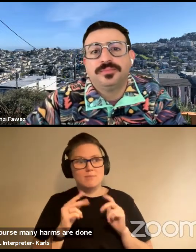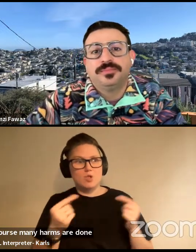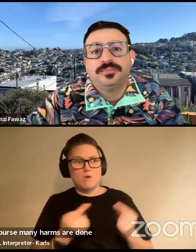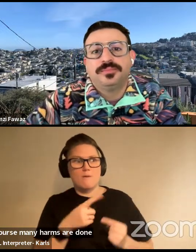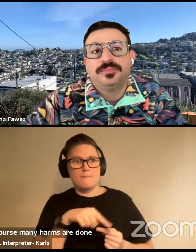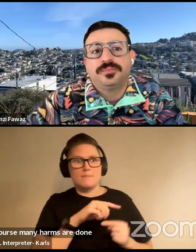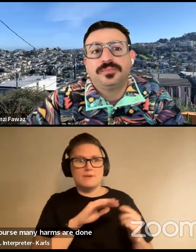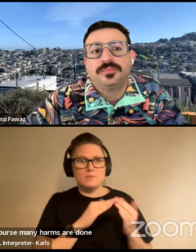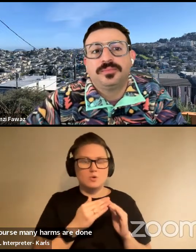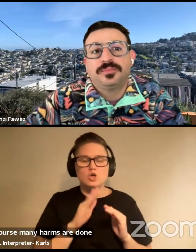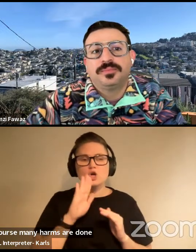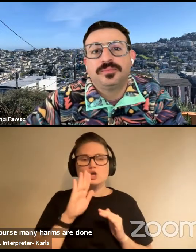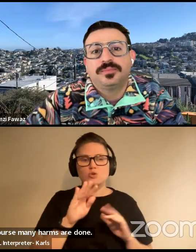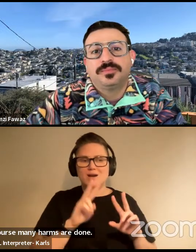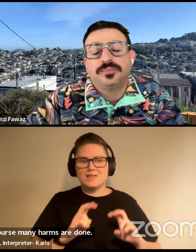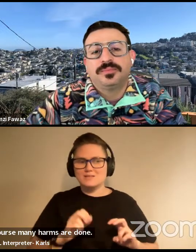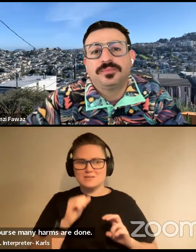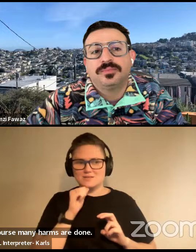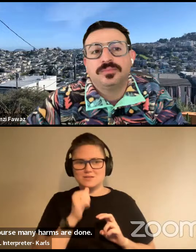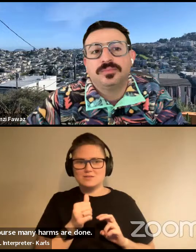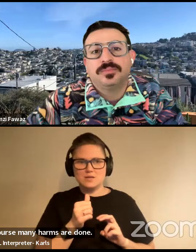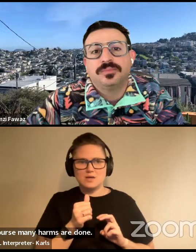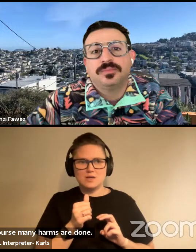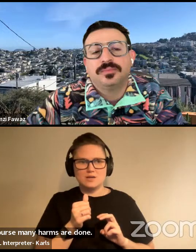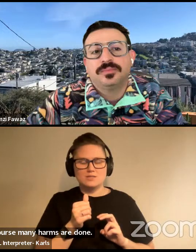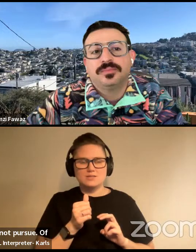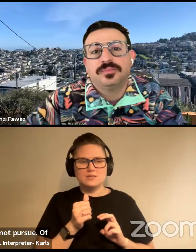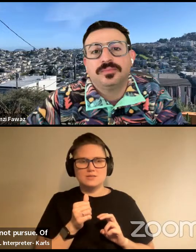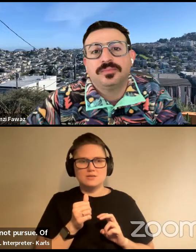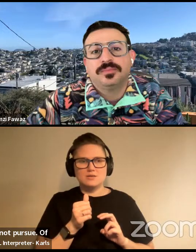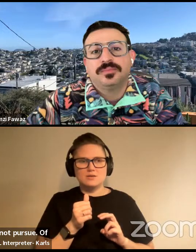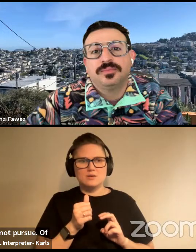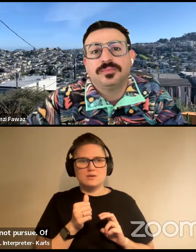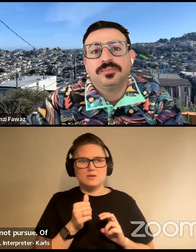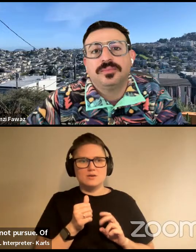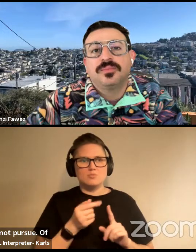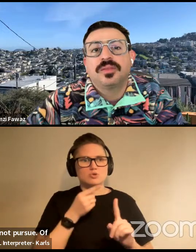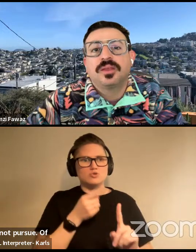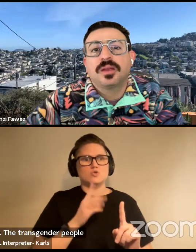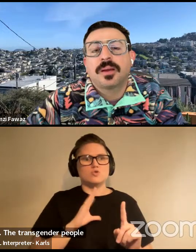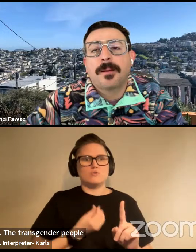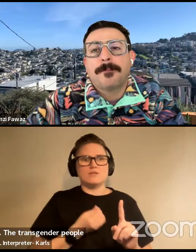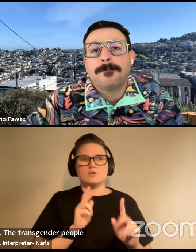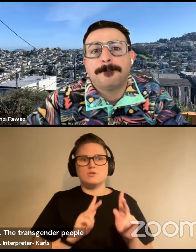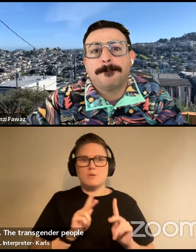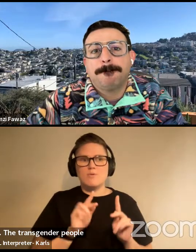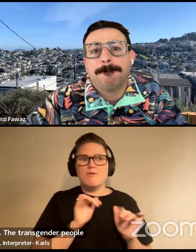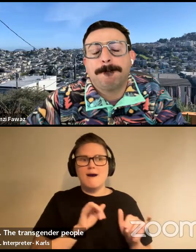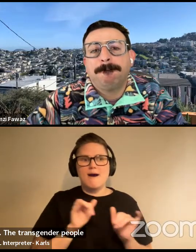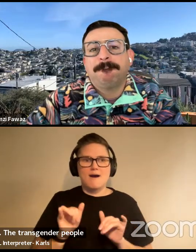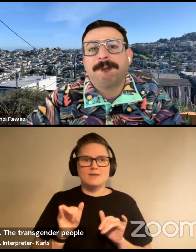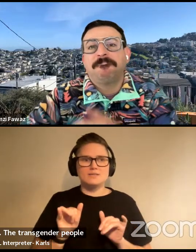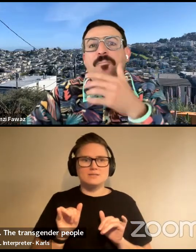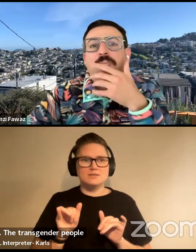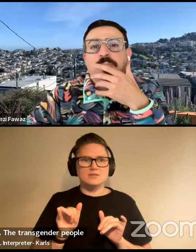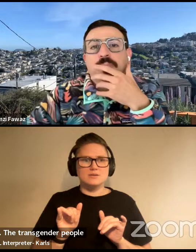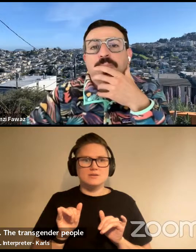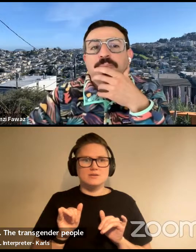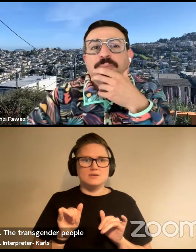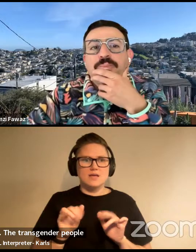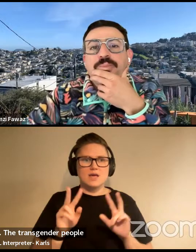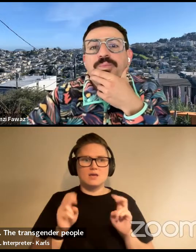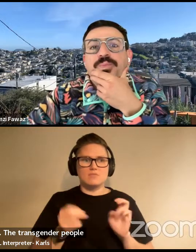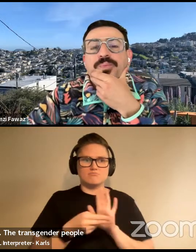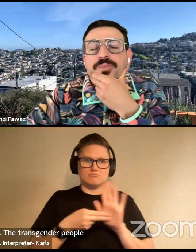analysis does not pursue the transgender people as a, a, a, a harmed minority